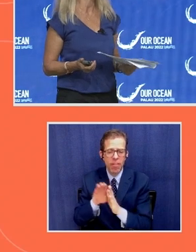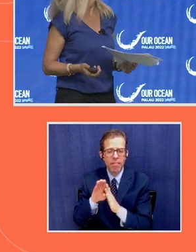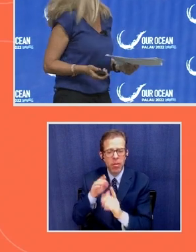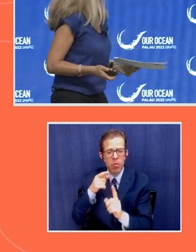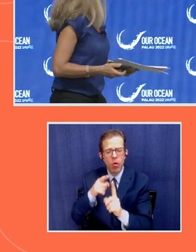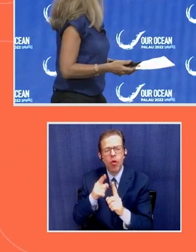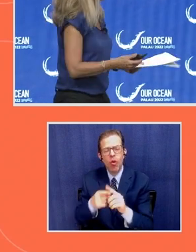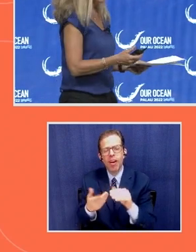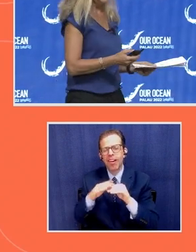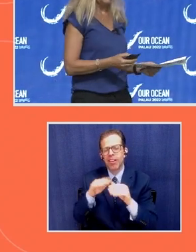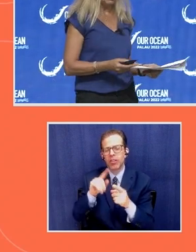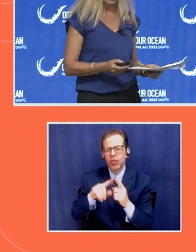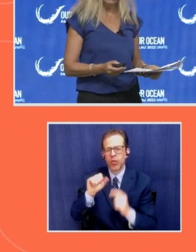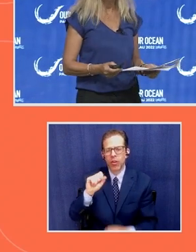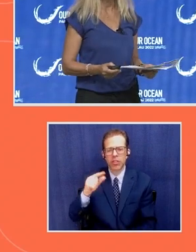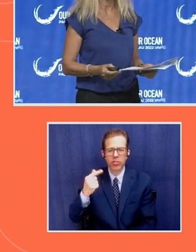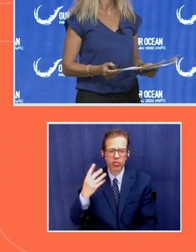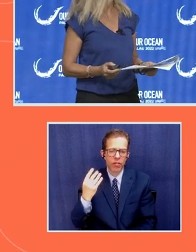SDG 14.